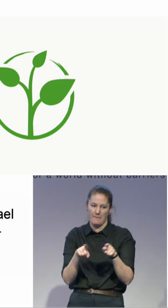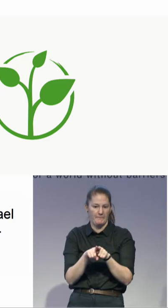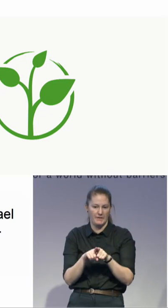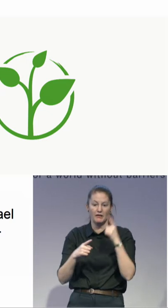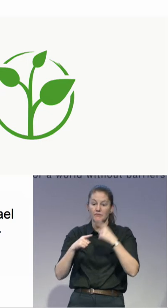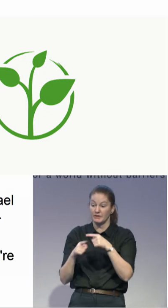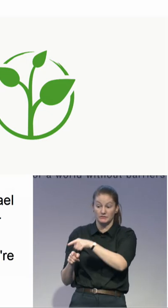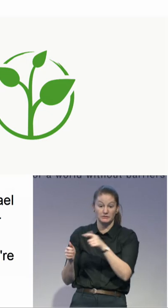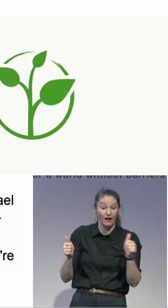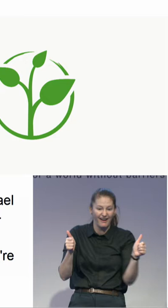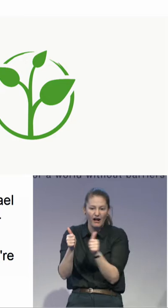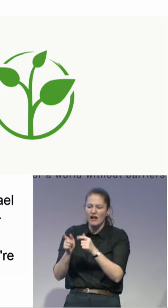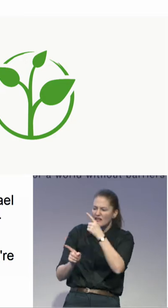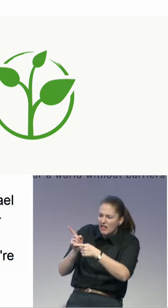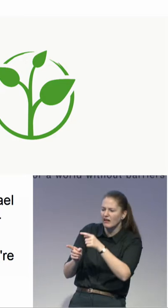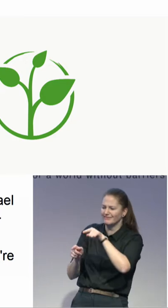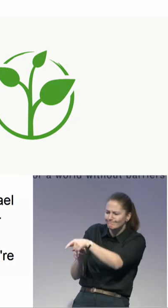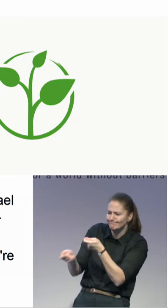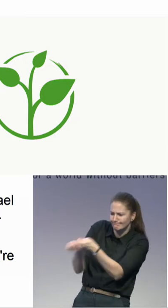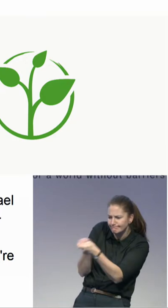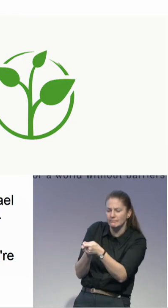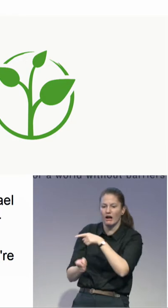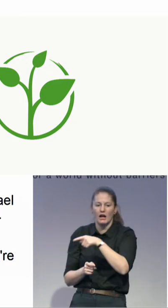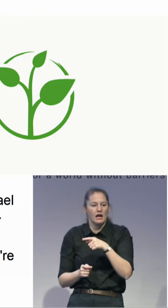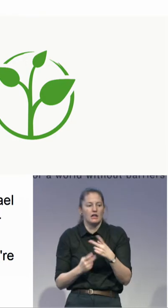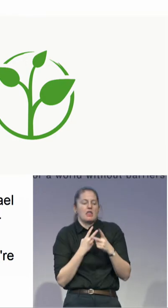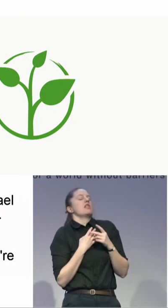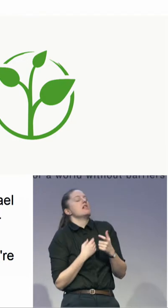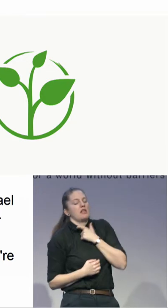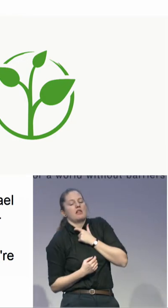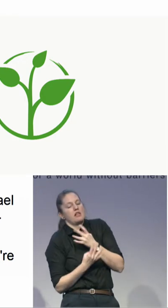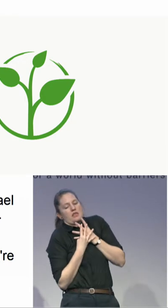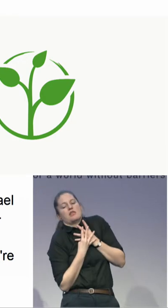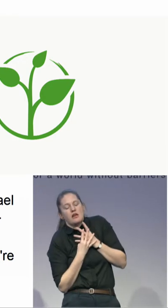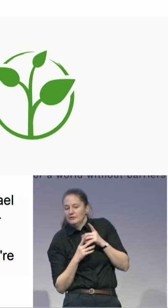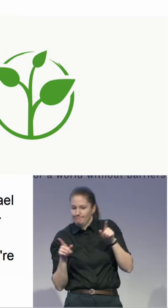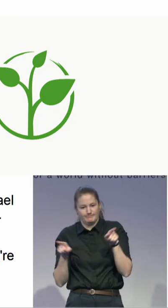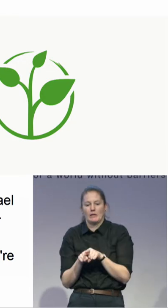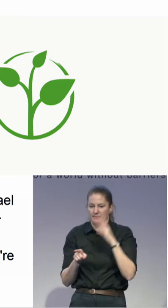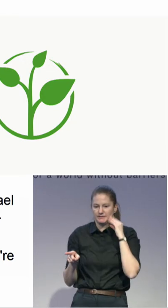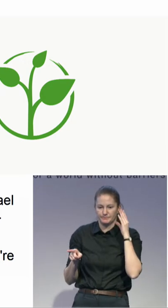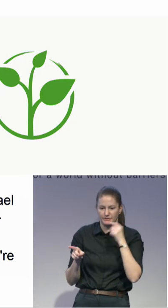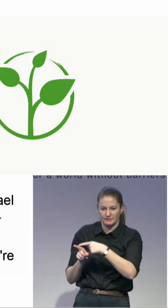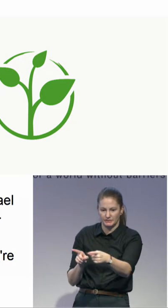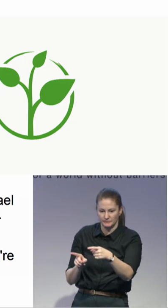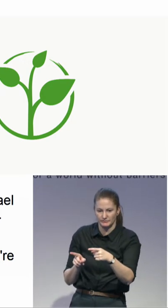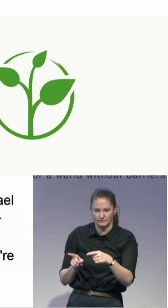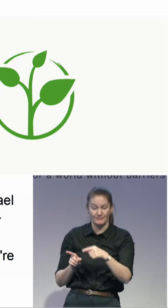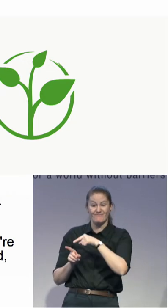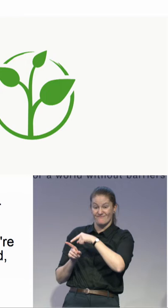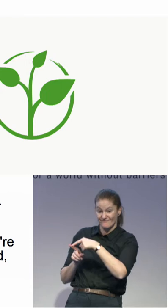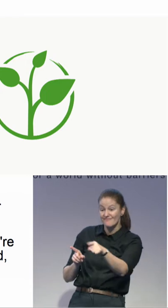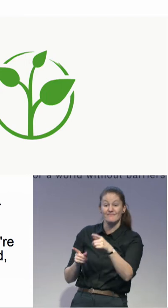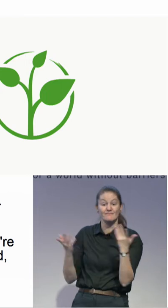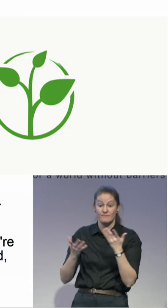I'll start with the end. You said at the end you have a new law now in Israel. So, that was a big result of what you did. And